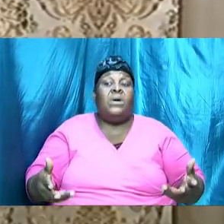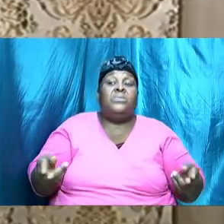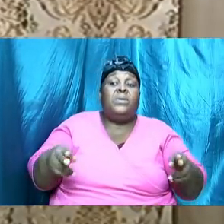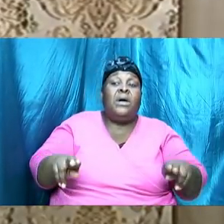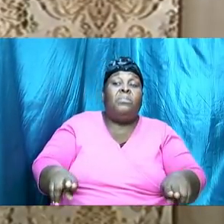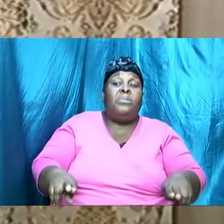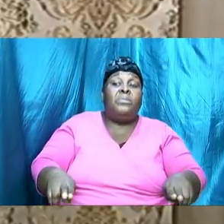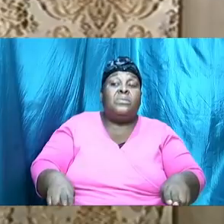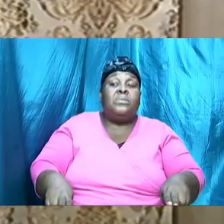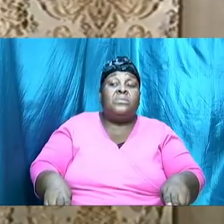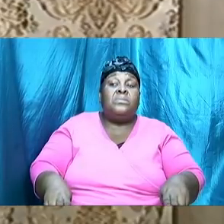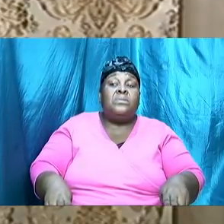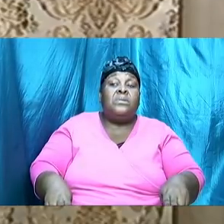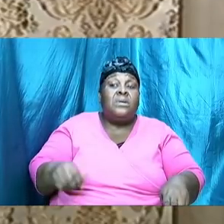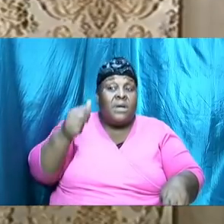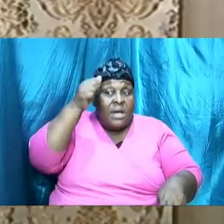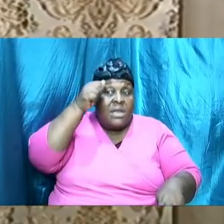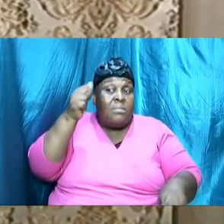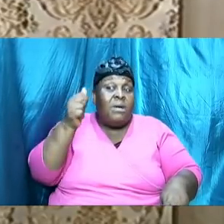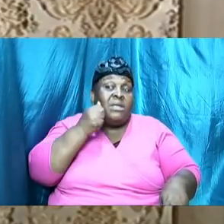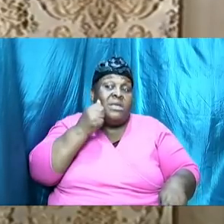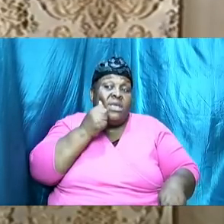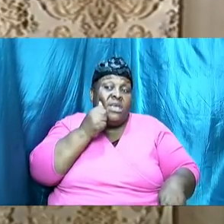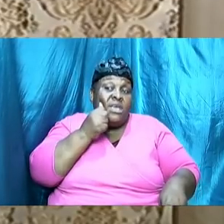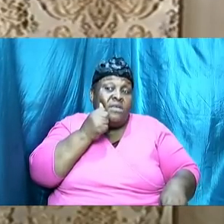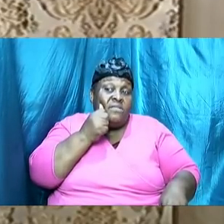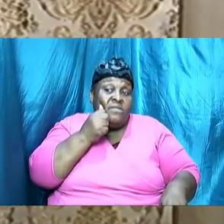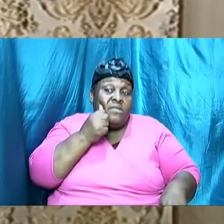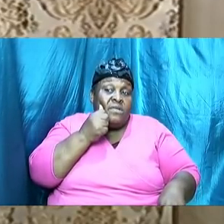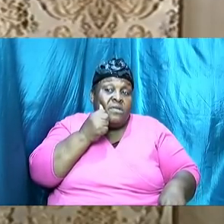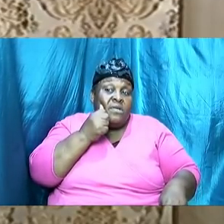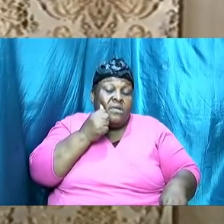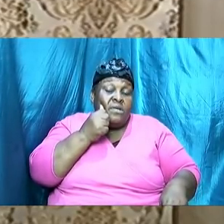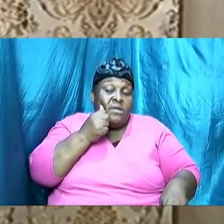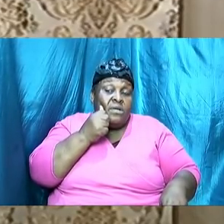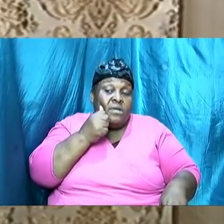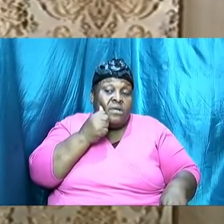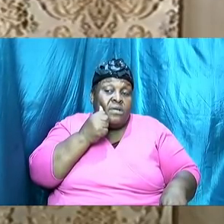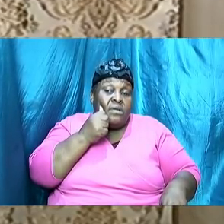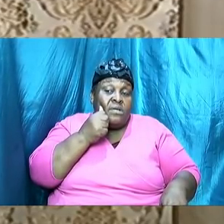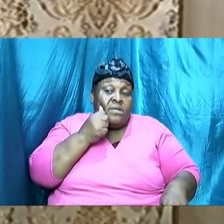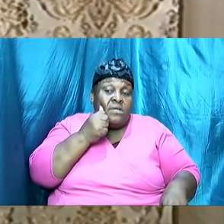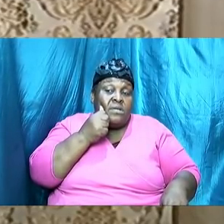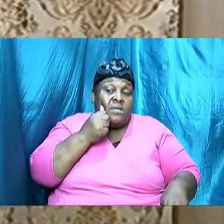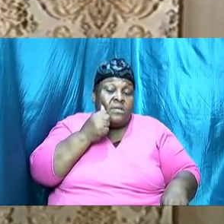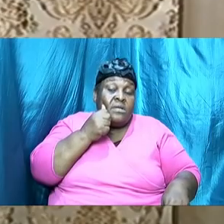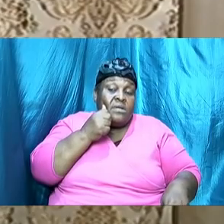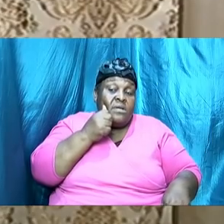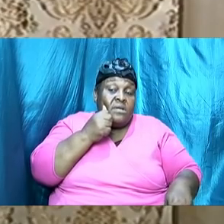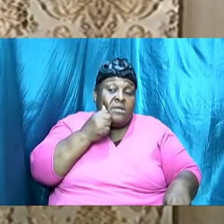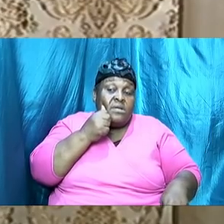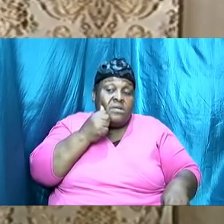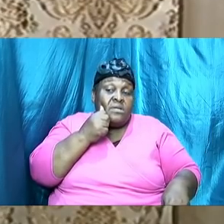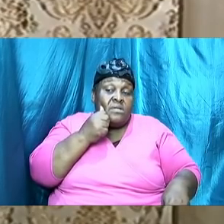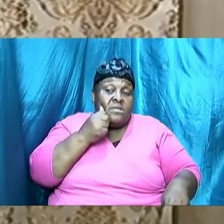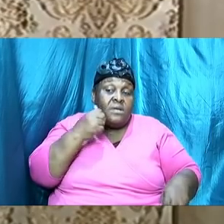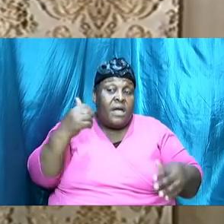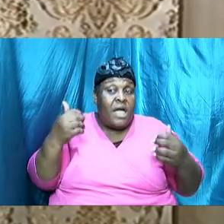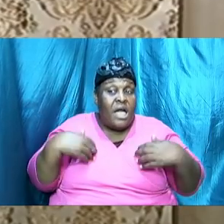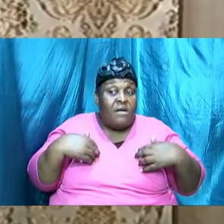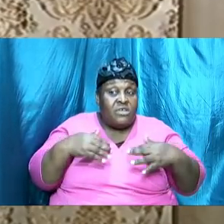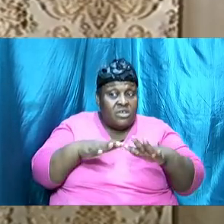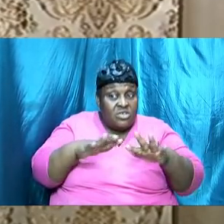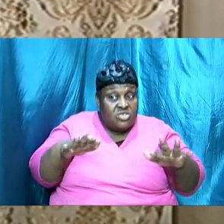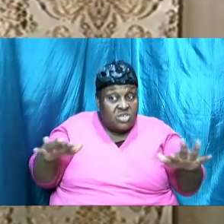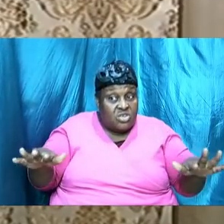were going to produce after their kind they were now in the image of God and they had fellowship with God and then they were going to be more to